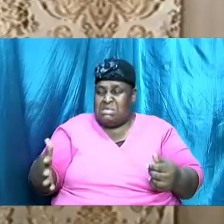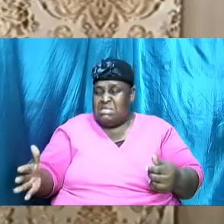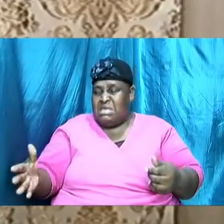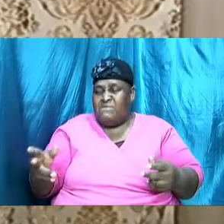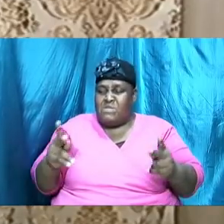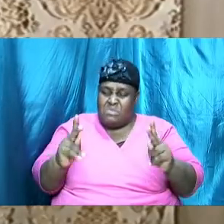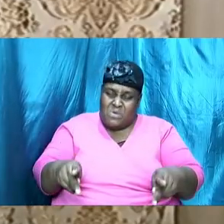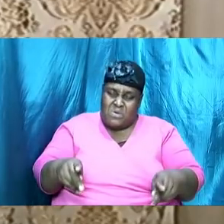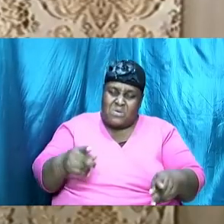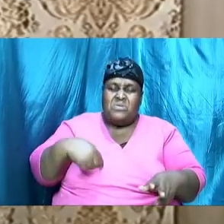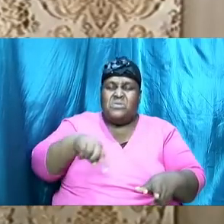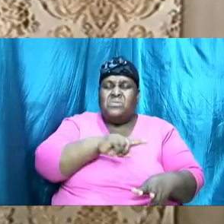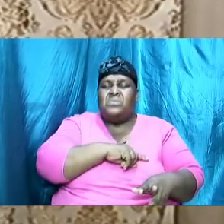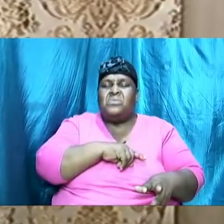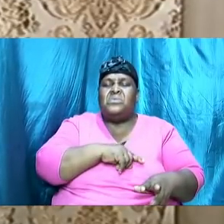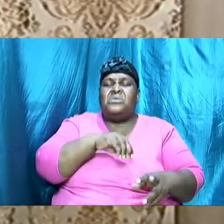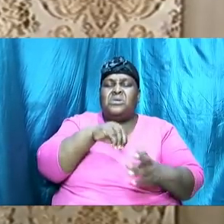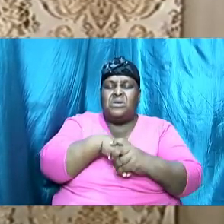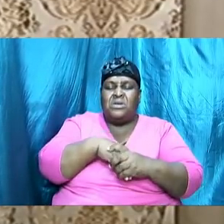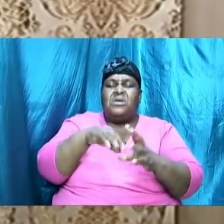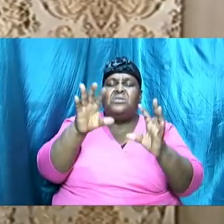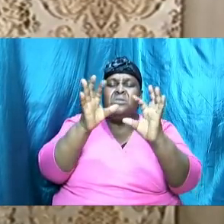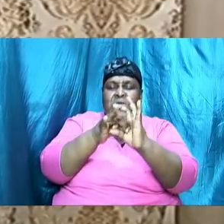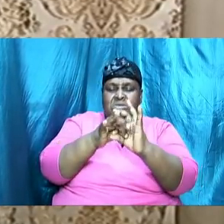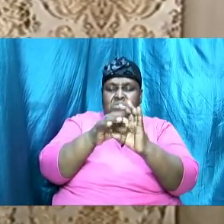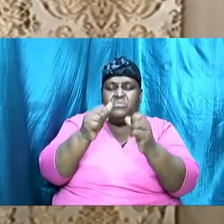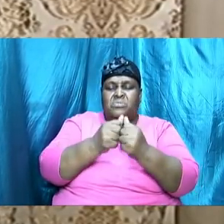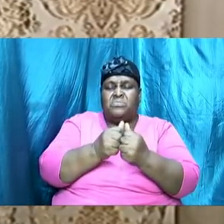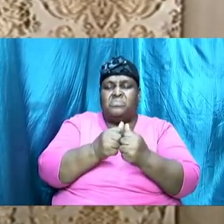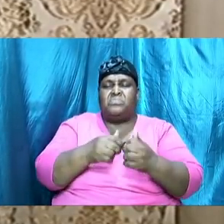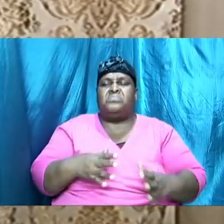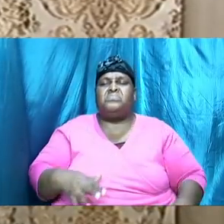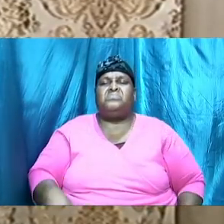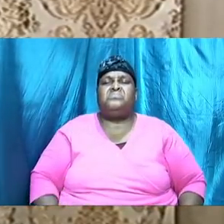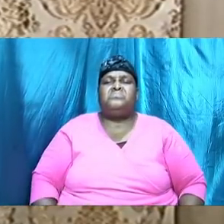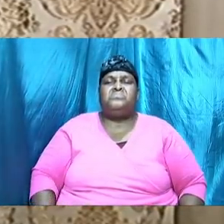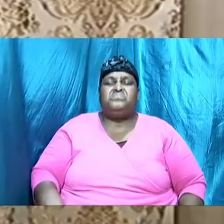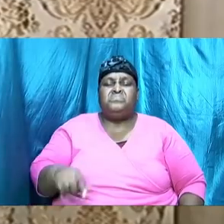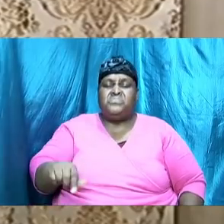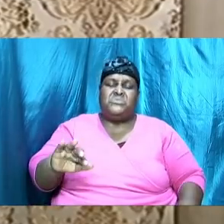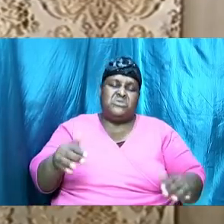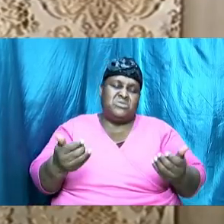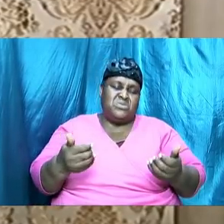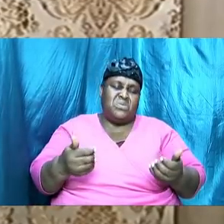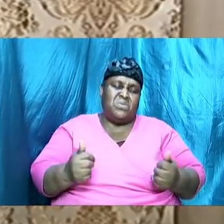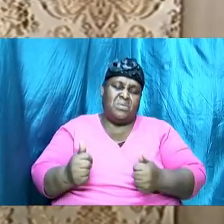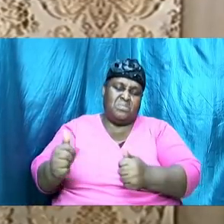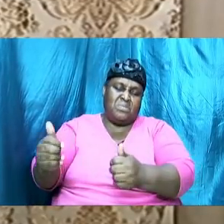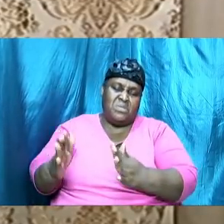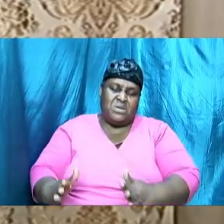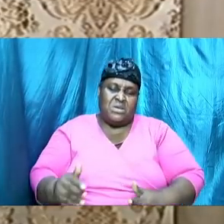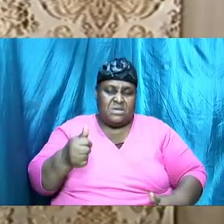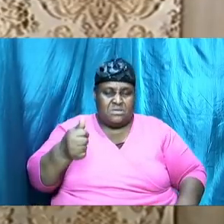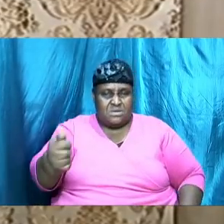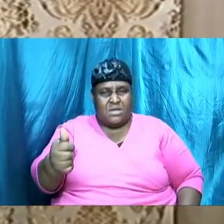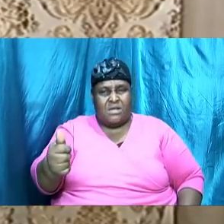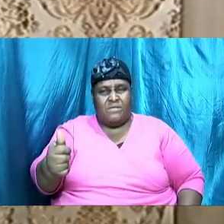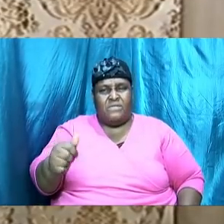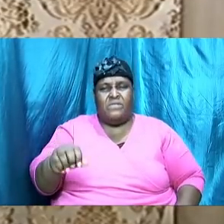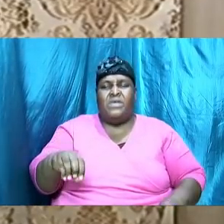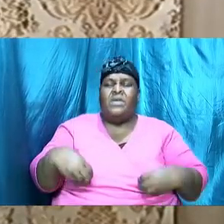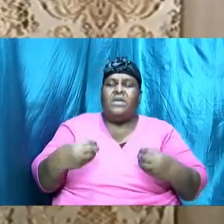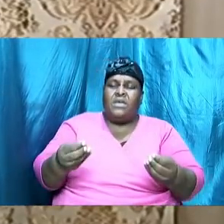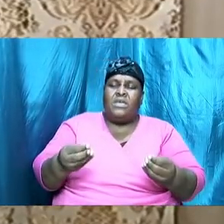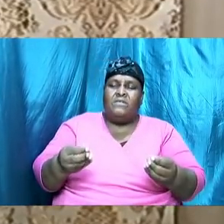we are in relationship with and this is how and why the apostles themselves gave their